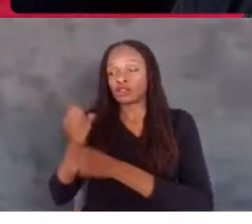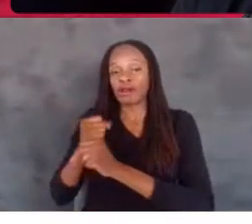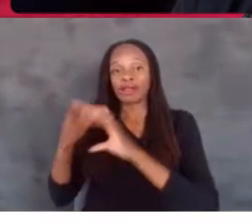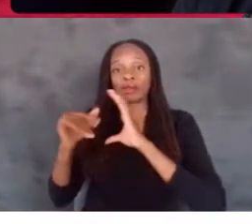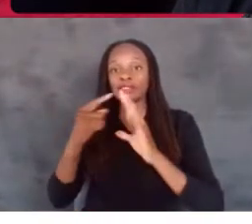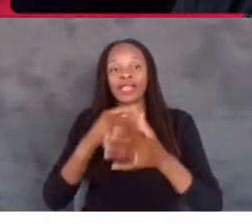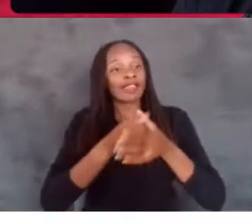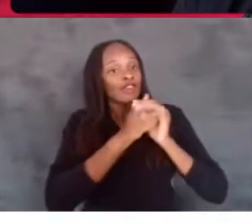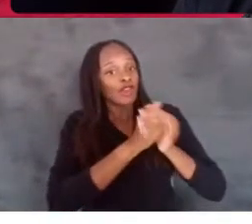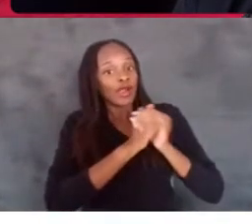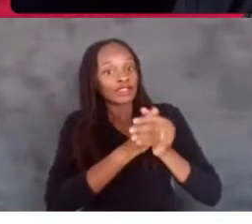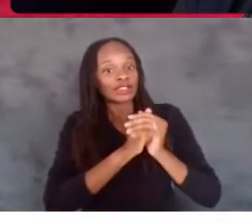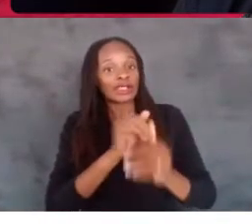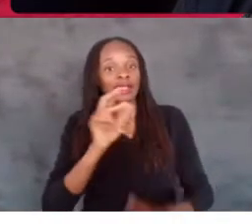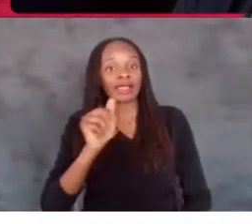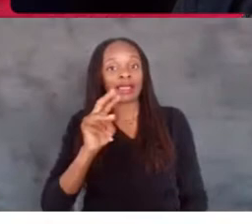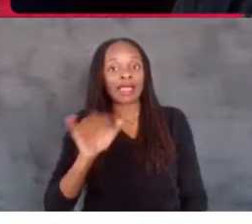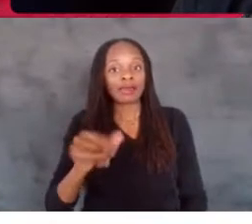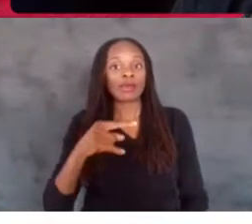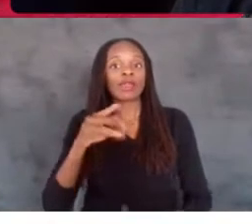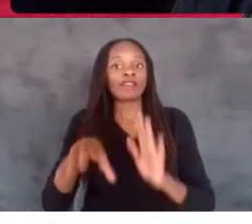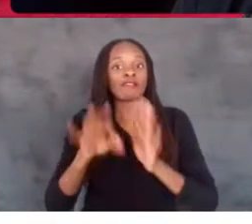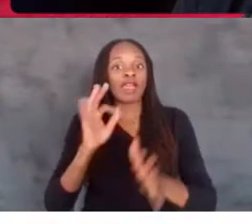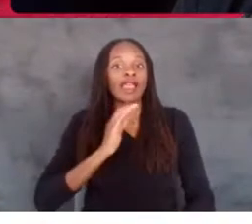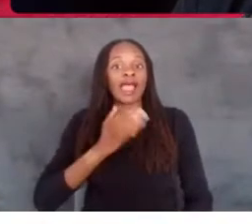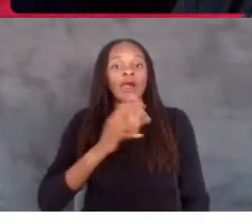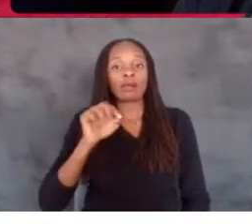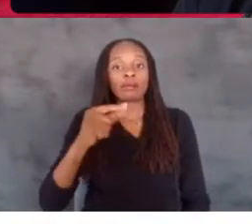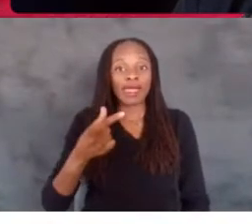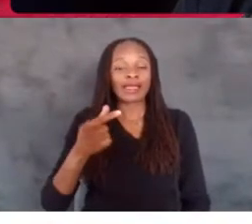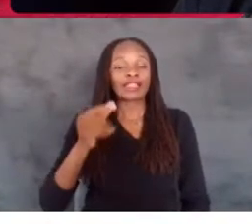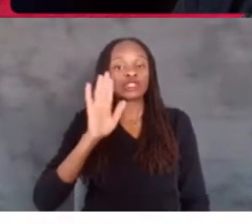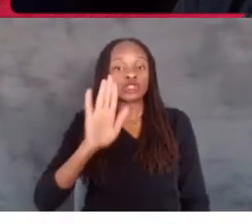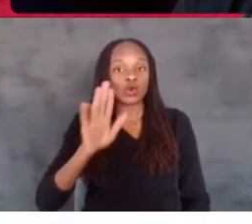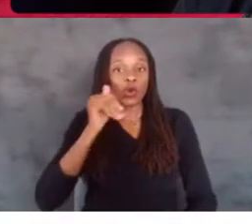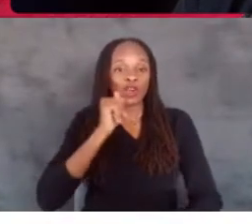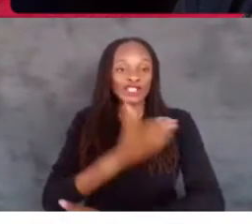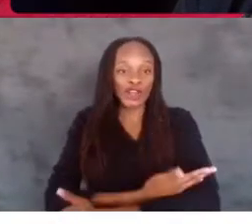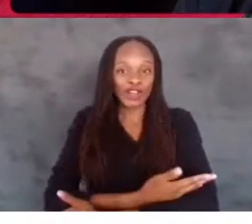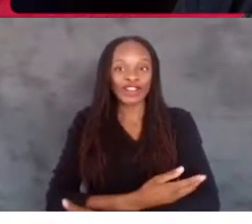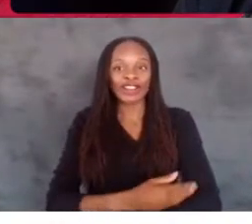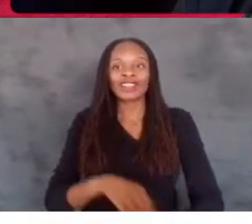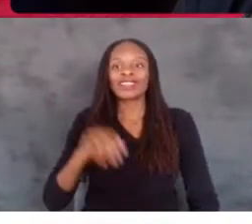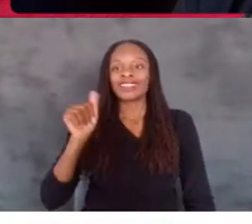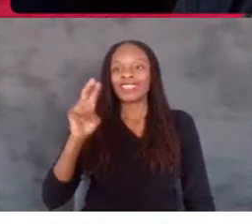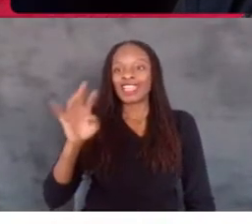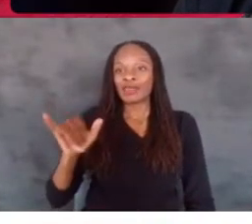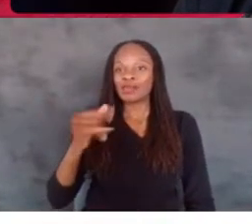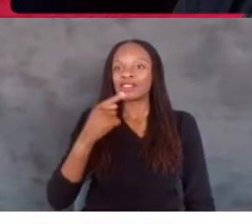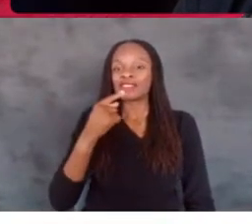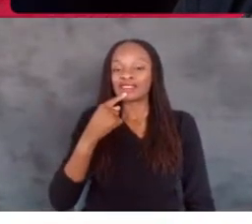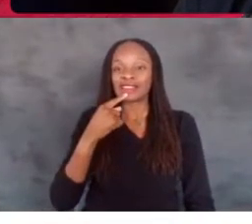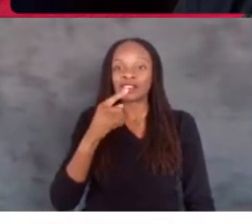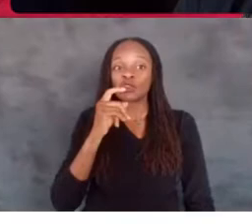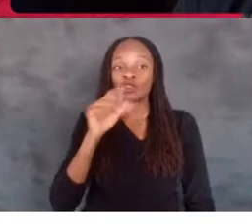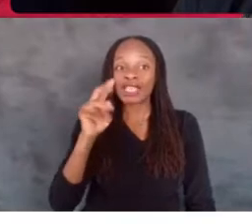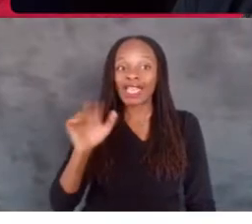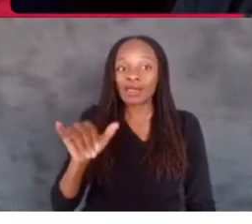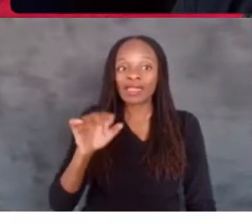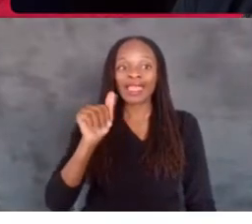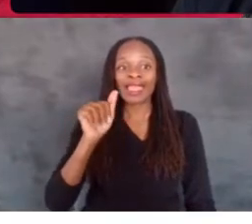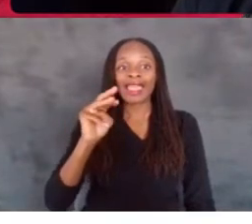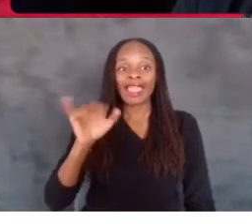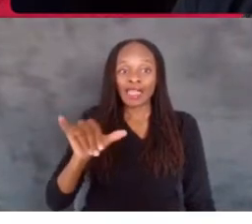congratulations, Amy, we found our Meg. It is your daughter. And so... And the Amy she's referring to is Amy Poehler. Yeah. Amy